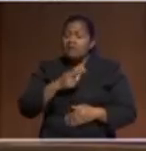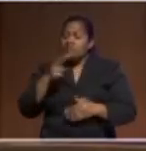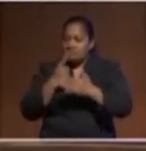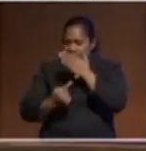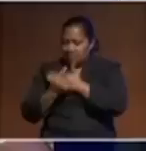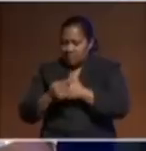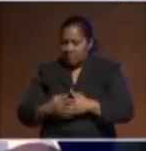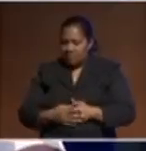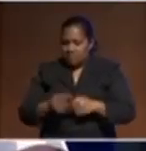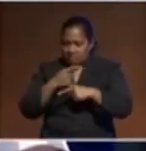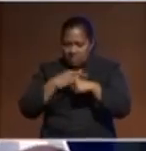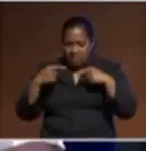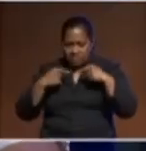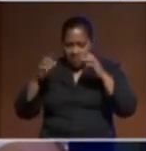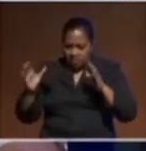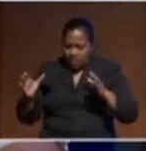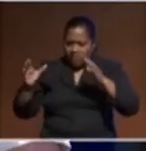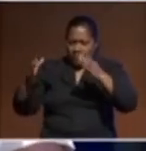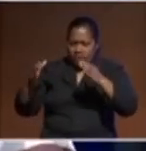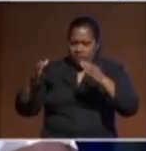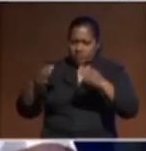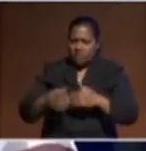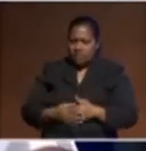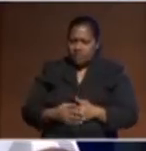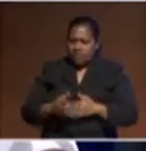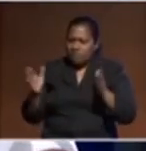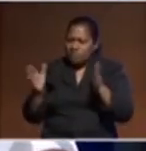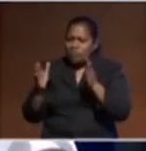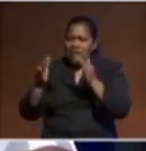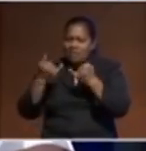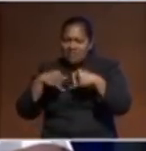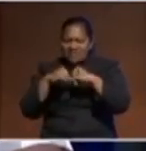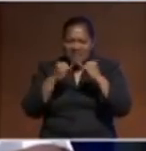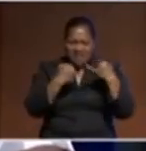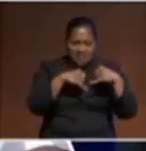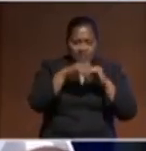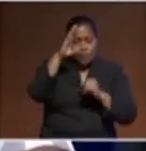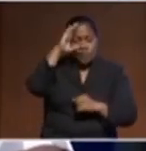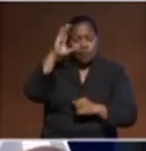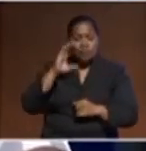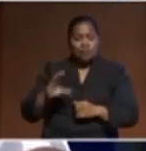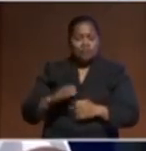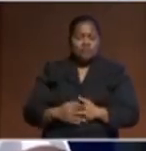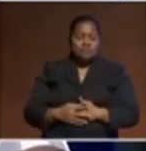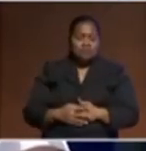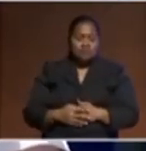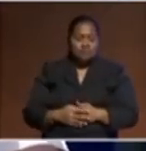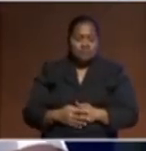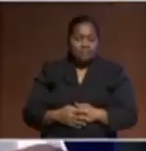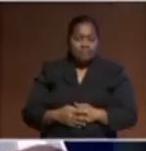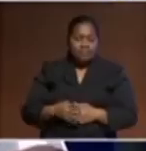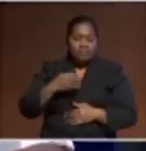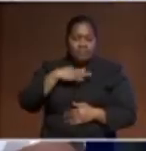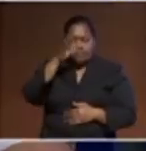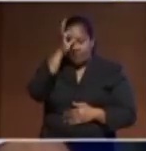under the alliance of small island states to take, I believe, I France